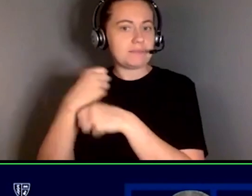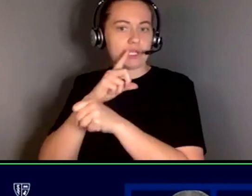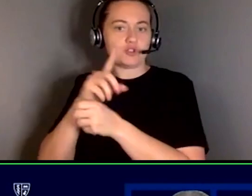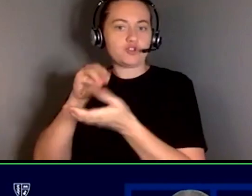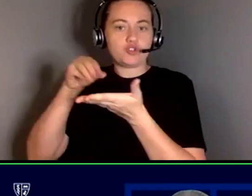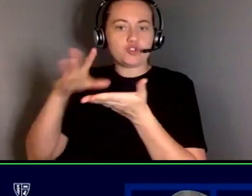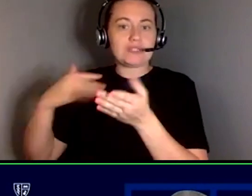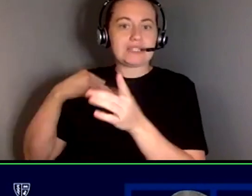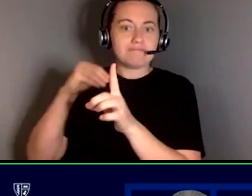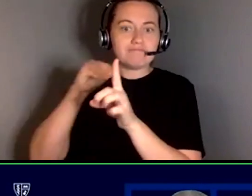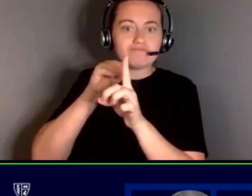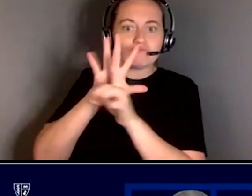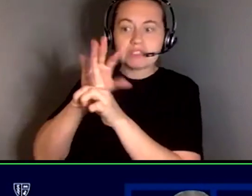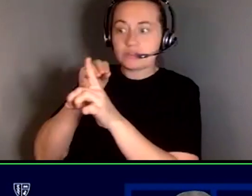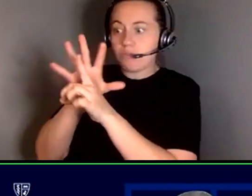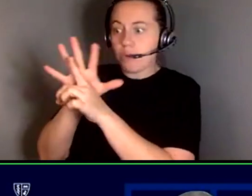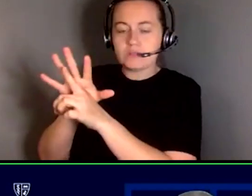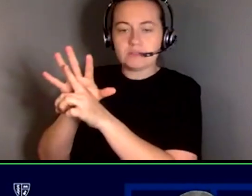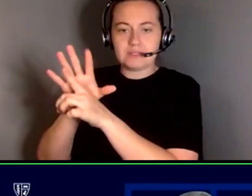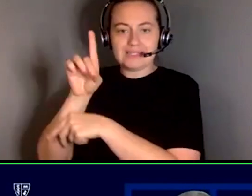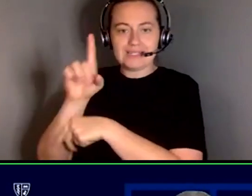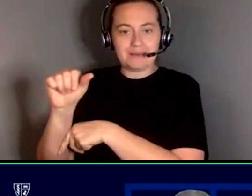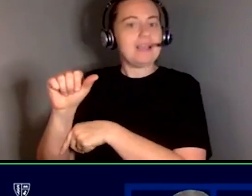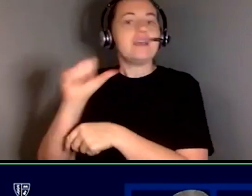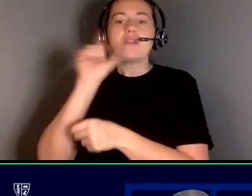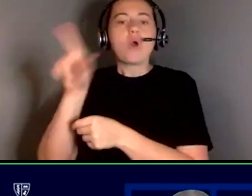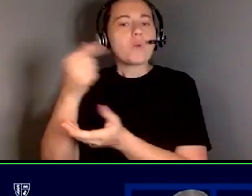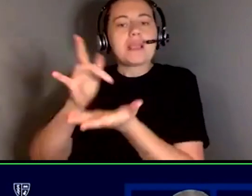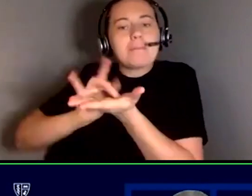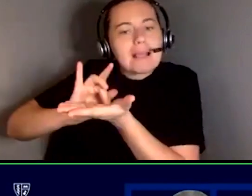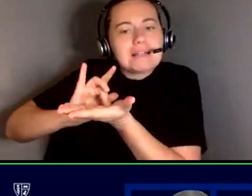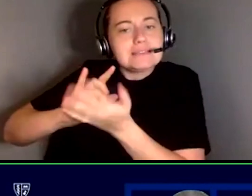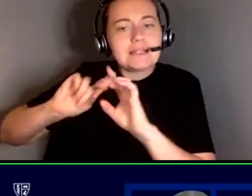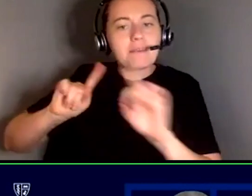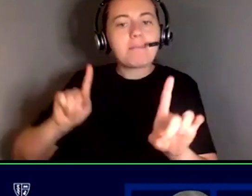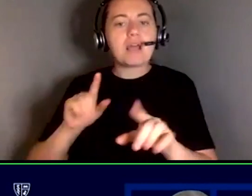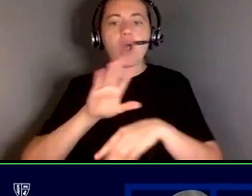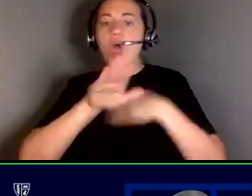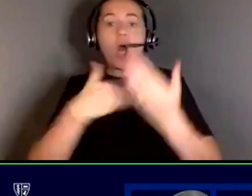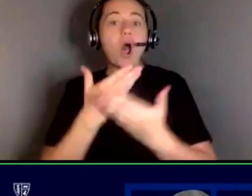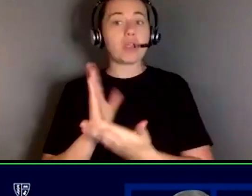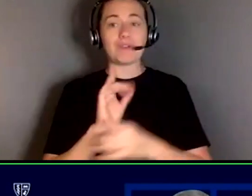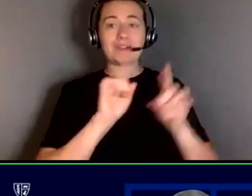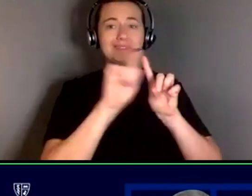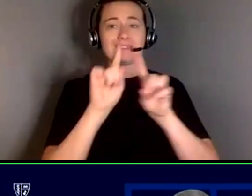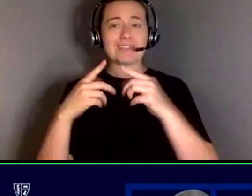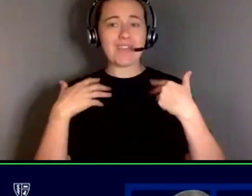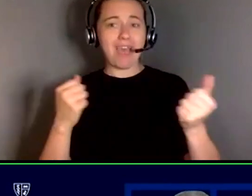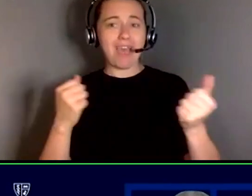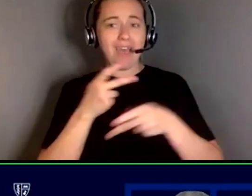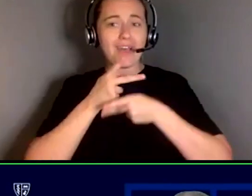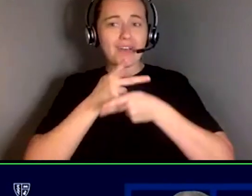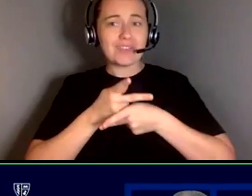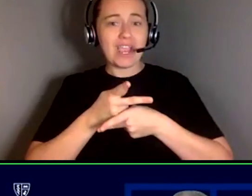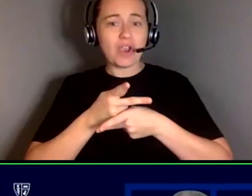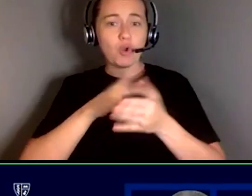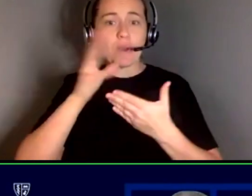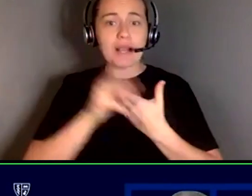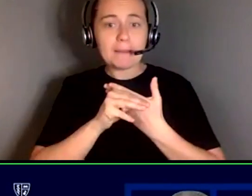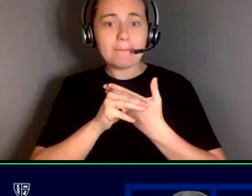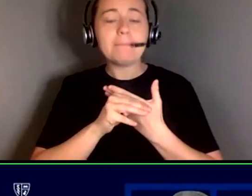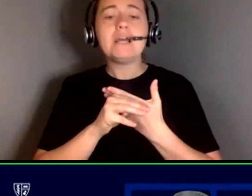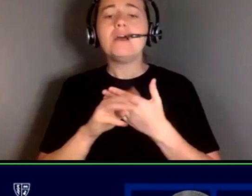exposure to it is important not just in medicine but in all of our uh different healthcare related curricula what are some